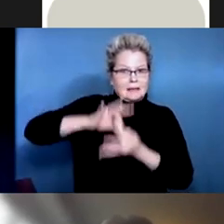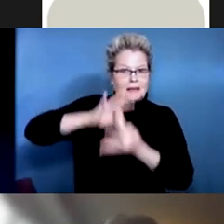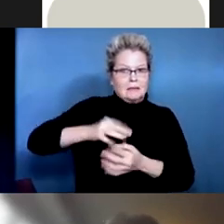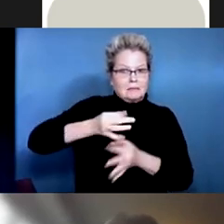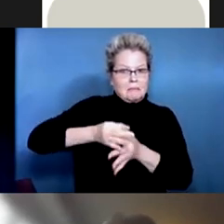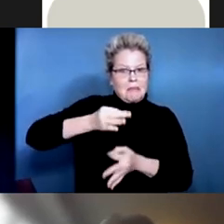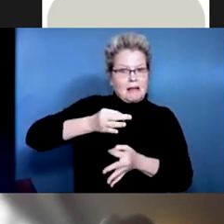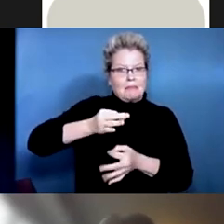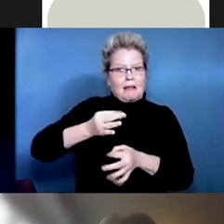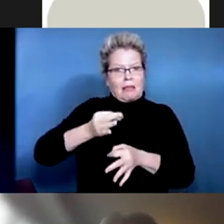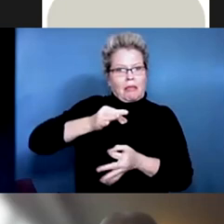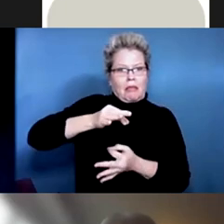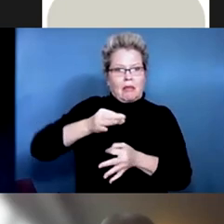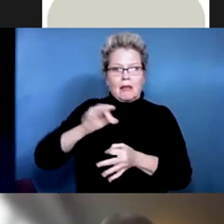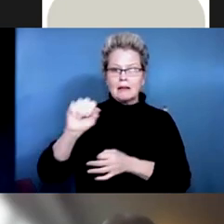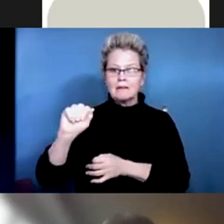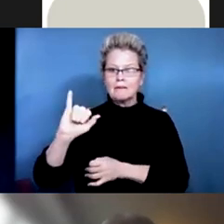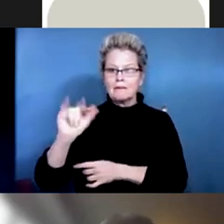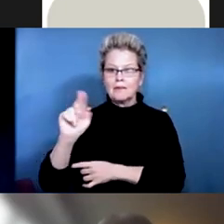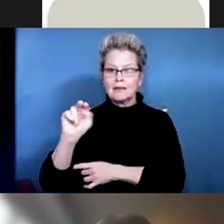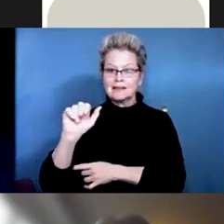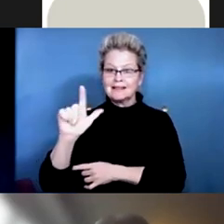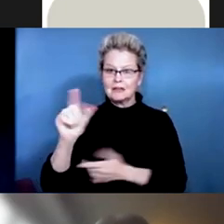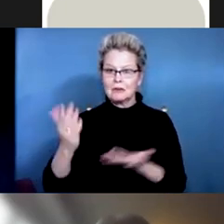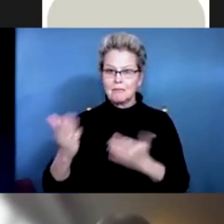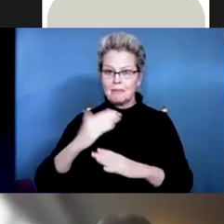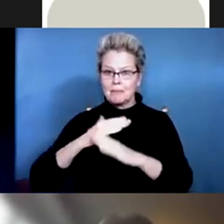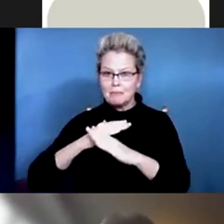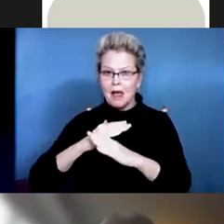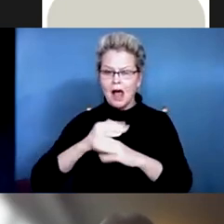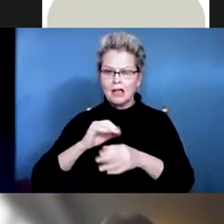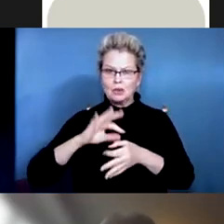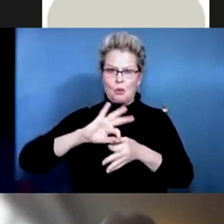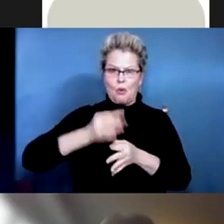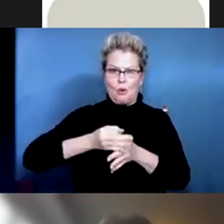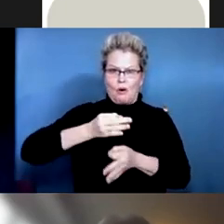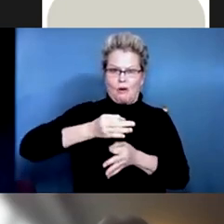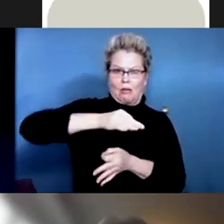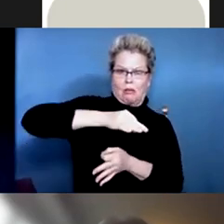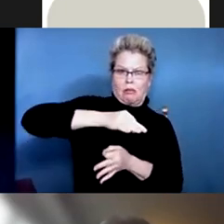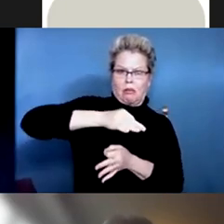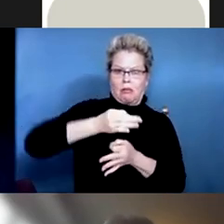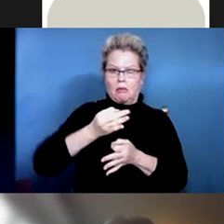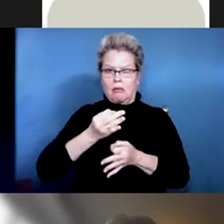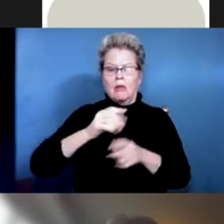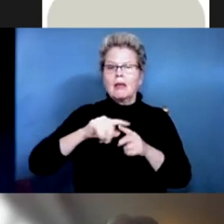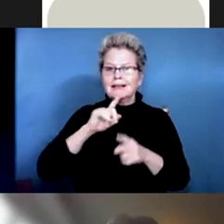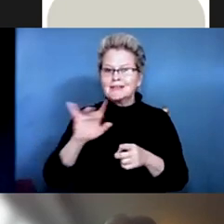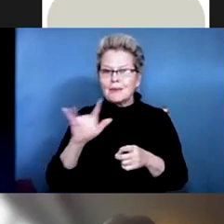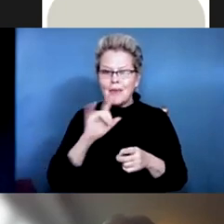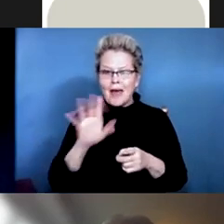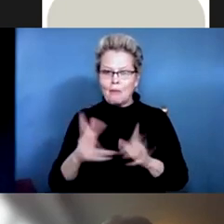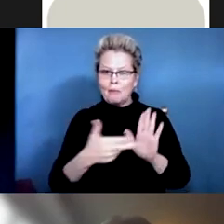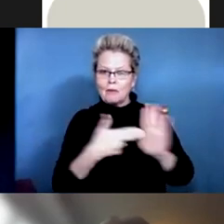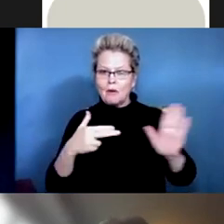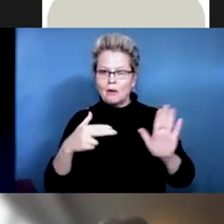signal is getting through will define whether somebody is complete or incomplete. So here you see a